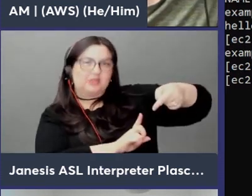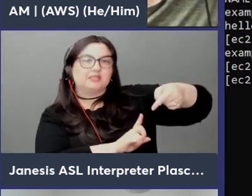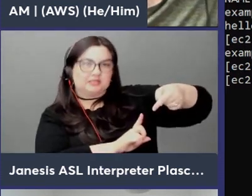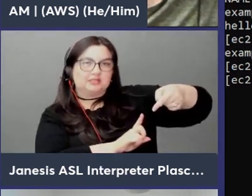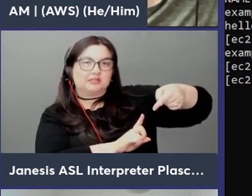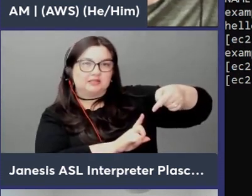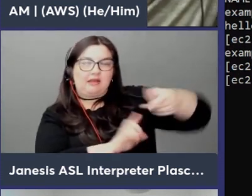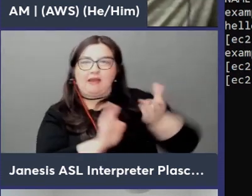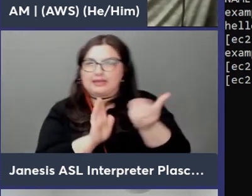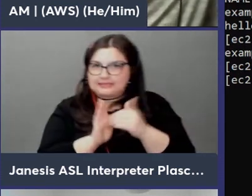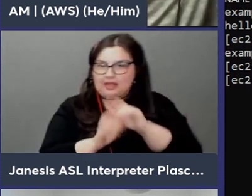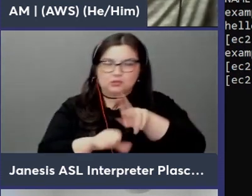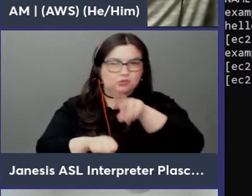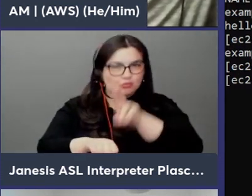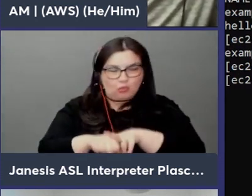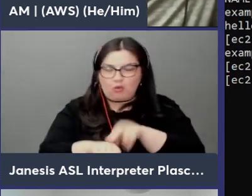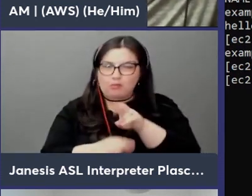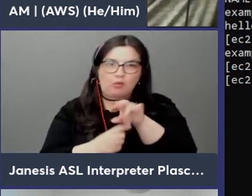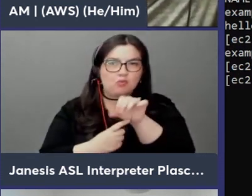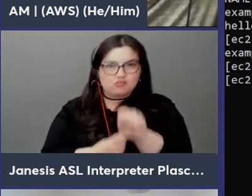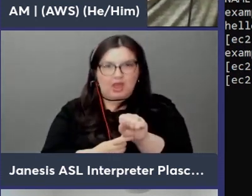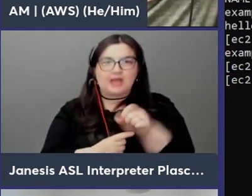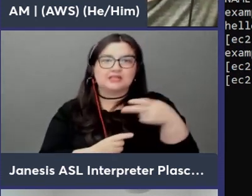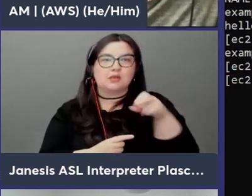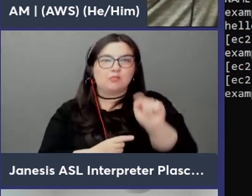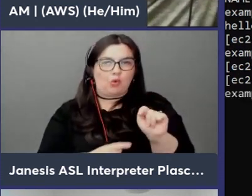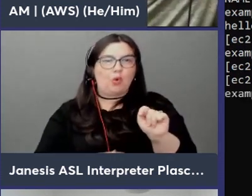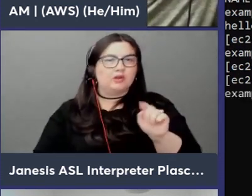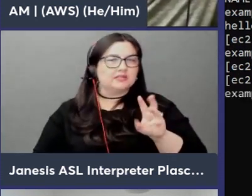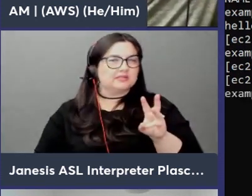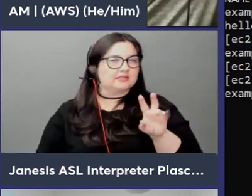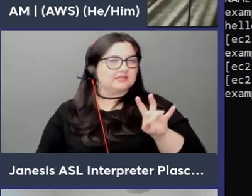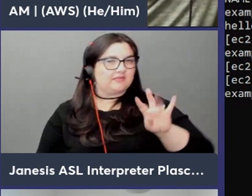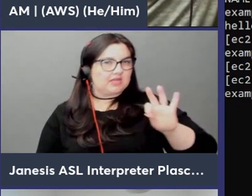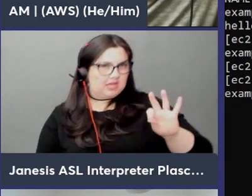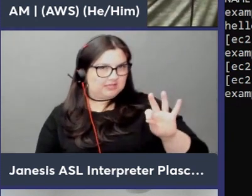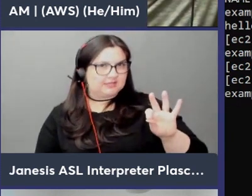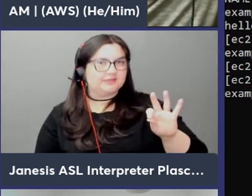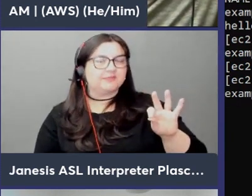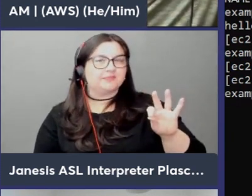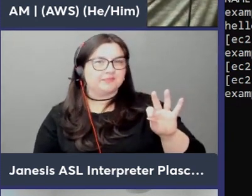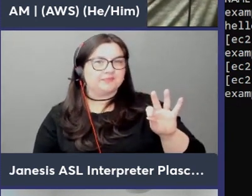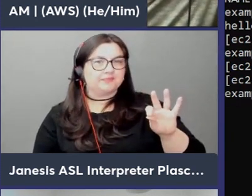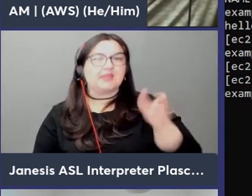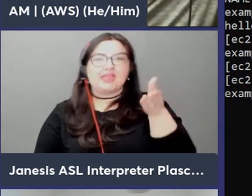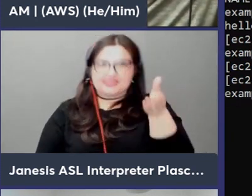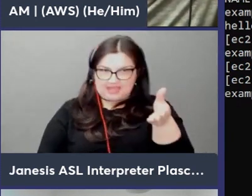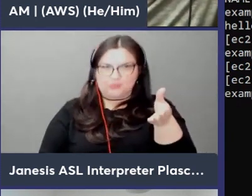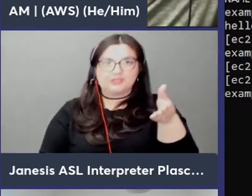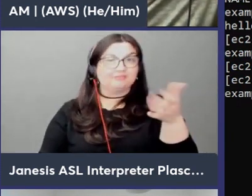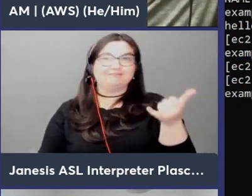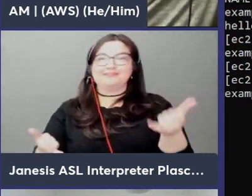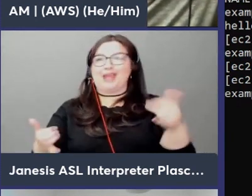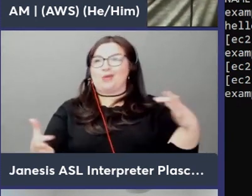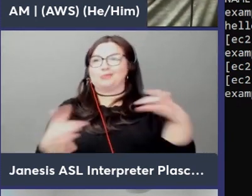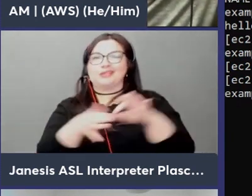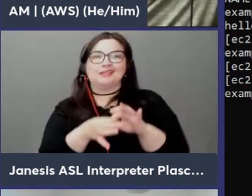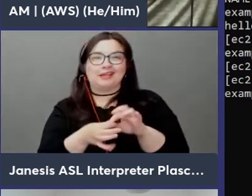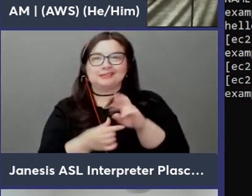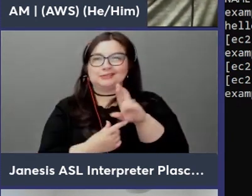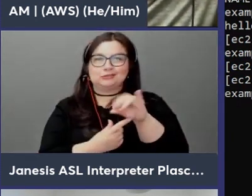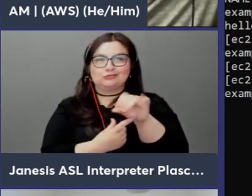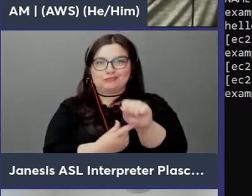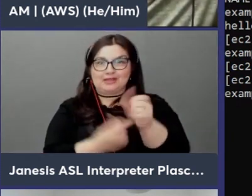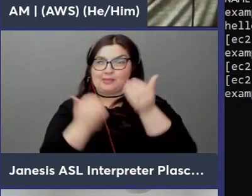normal redis port to 679 whoops there you go there i'm connected to redis now i can just you know